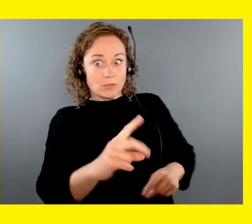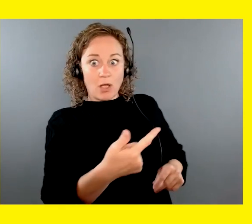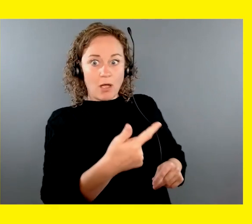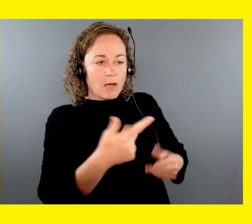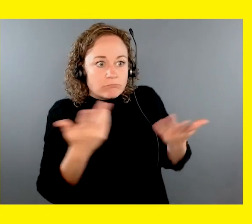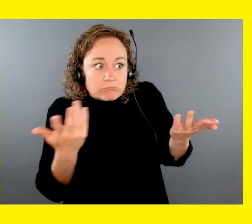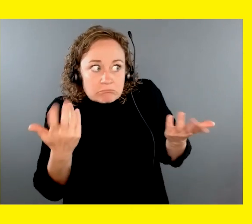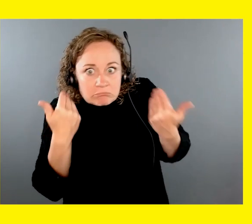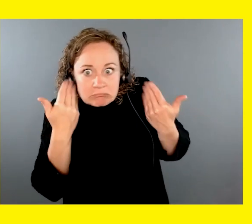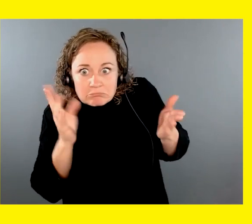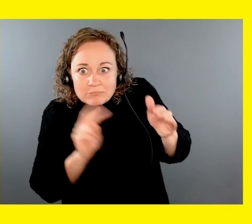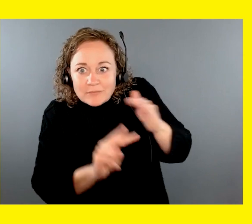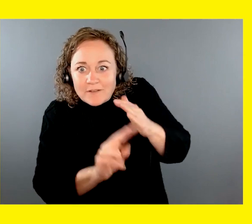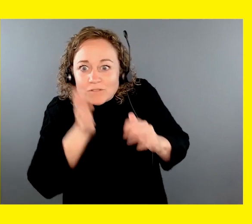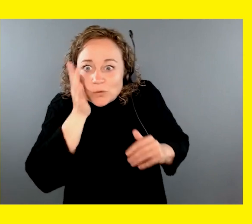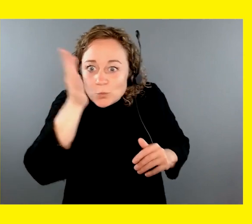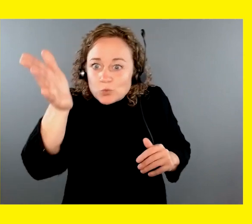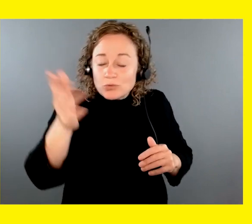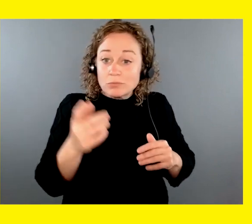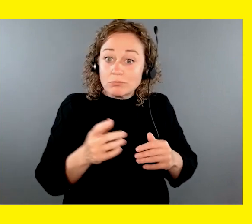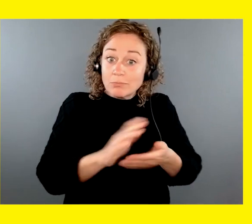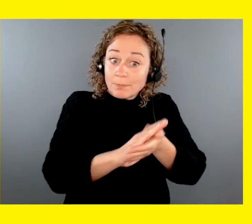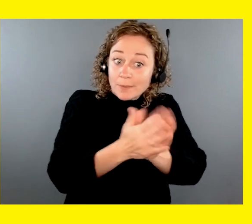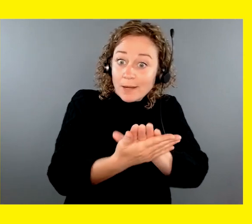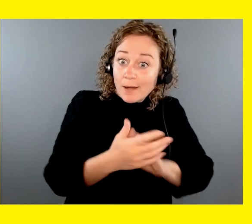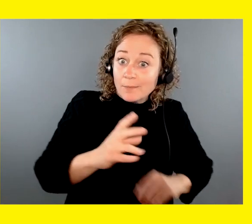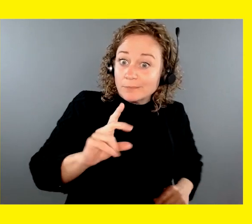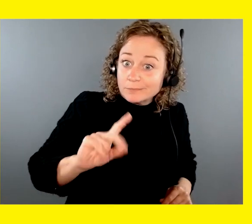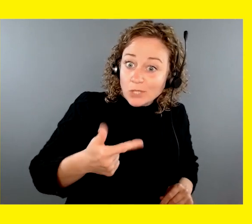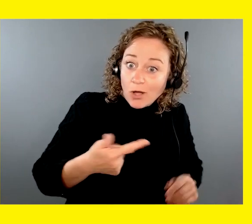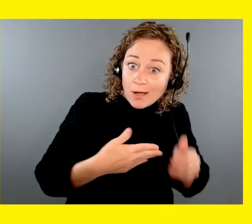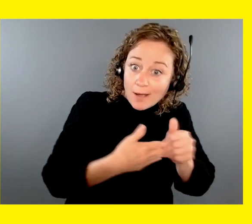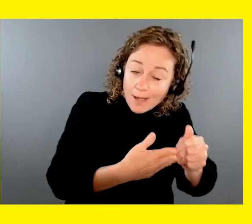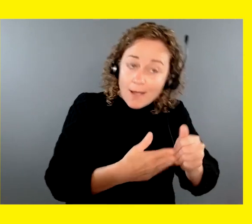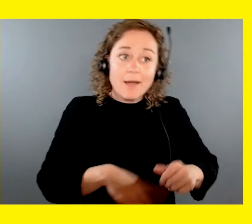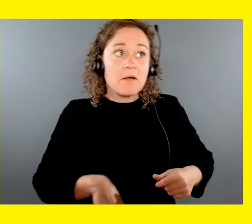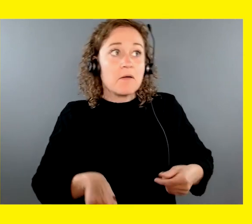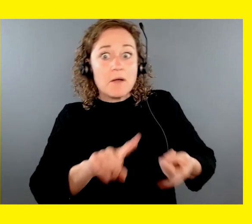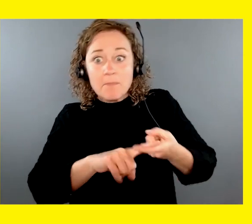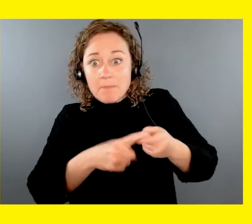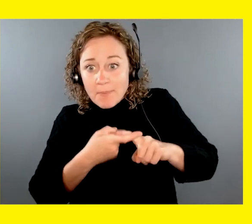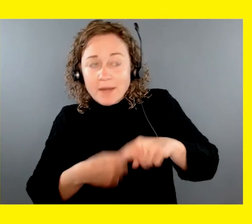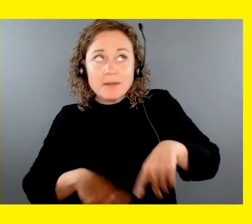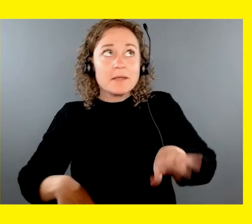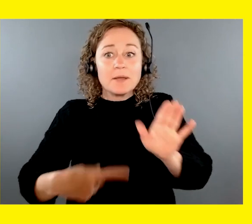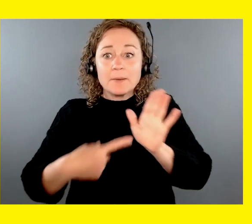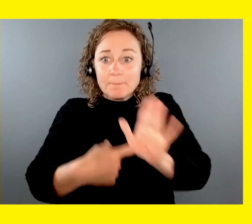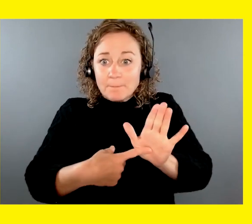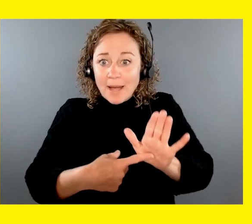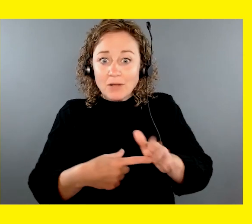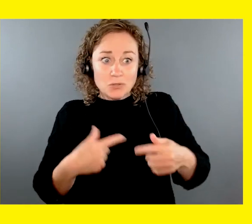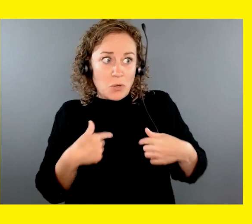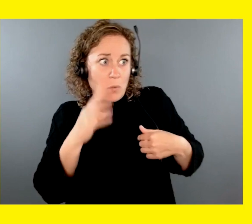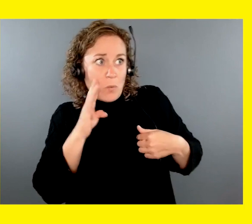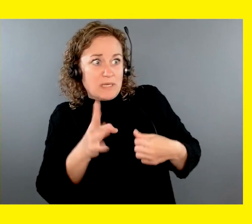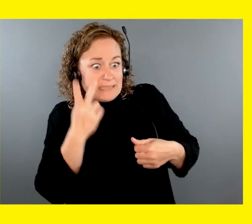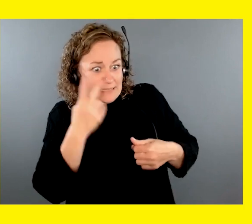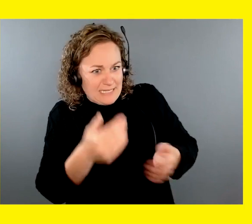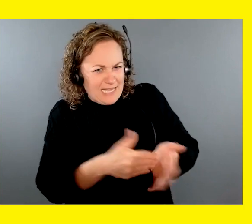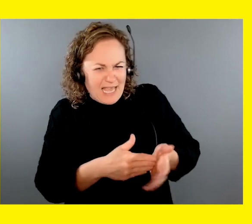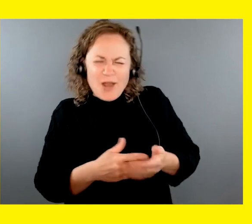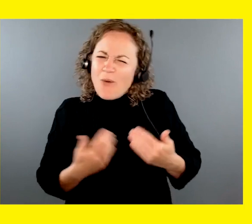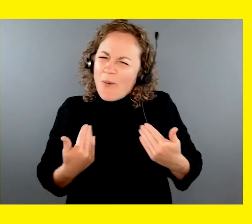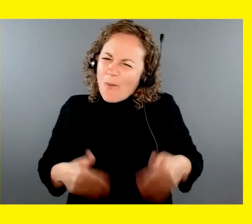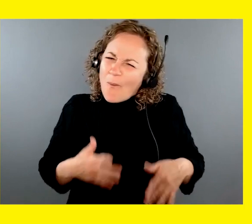successful they'll be, if they'll become a buddy dog and you don't know if you'll ever have the chance to see them again. So that must be very difficult